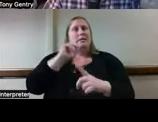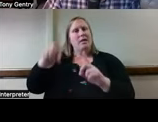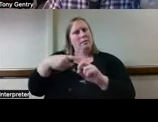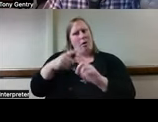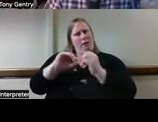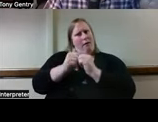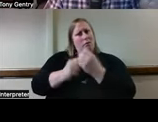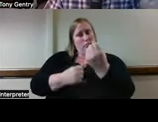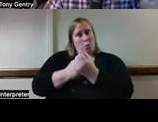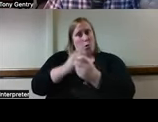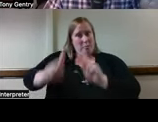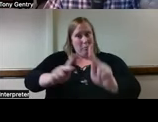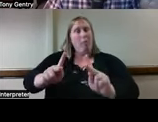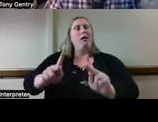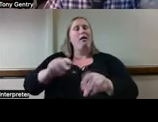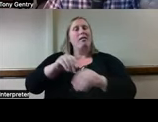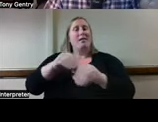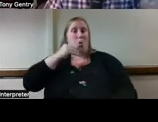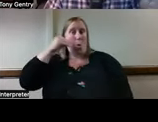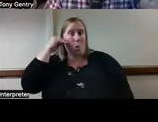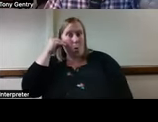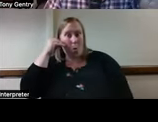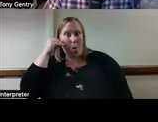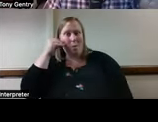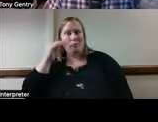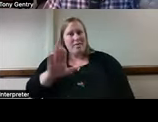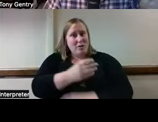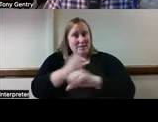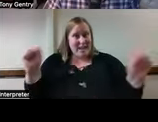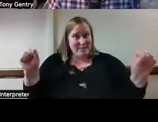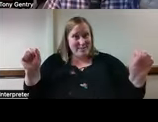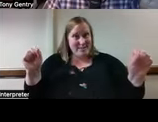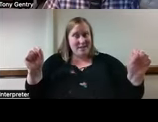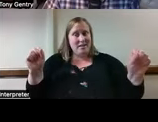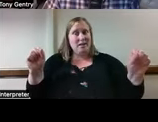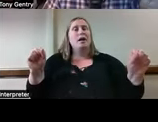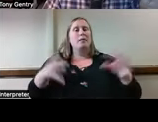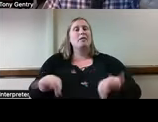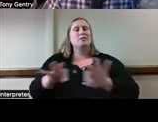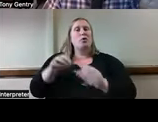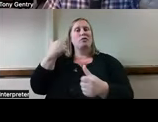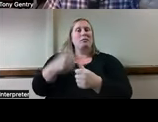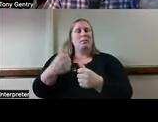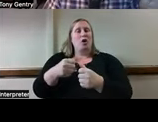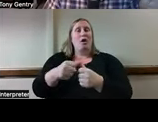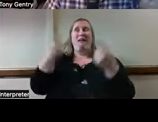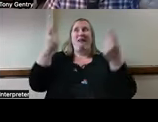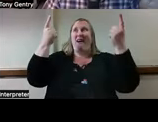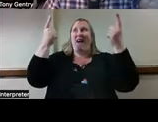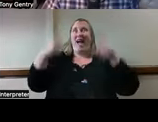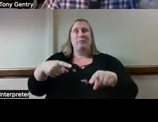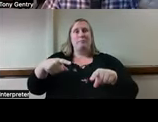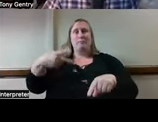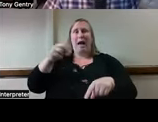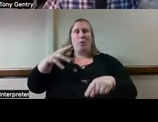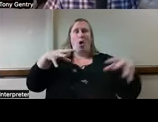around home modifications, around home safety, one of the most important things to keep in mind is what happens when the power goes